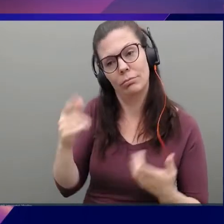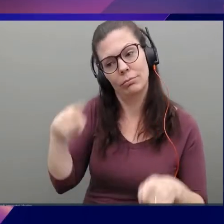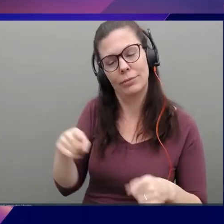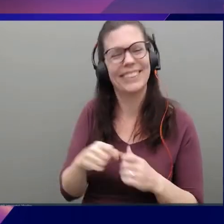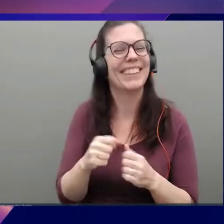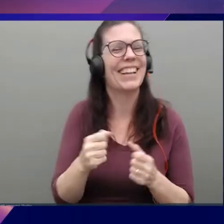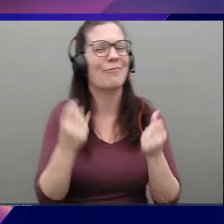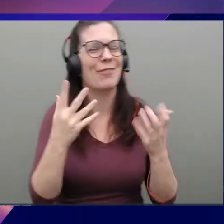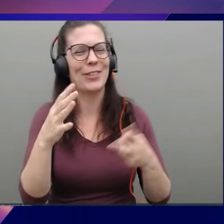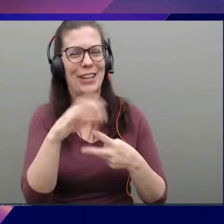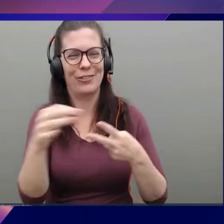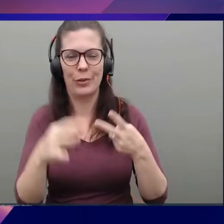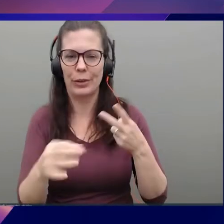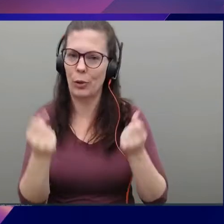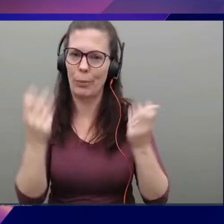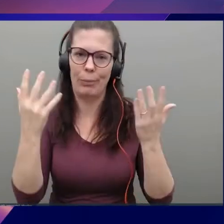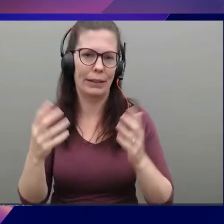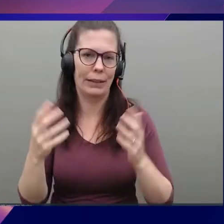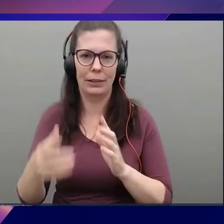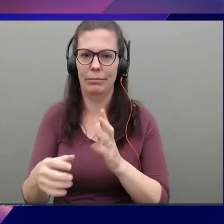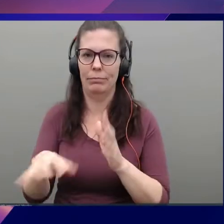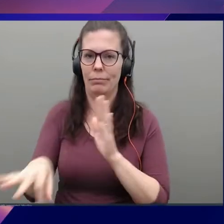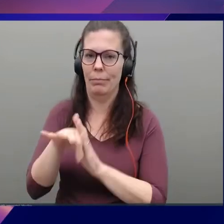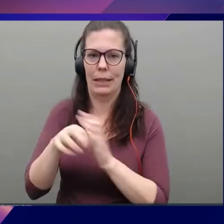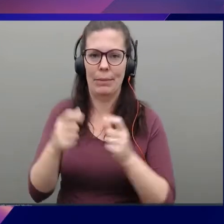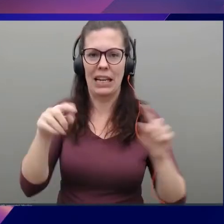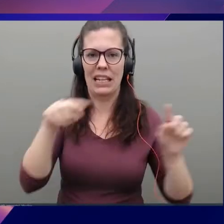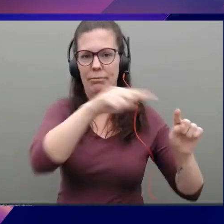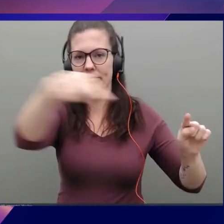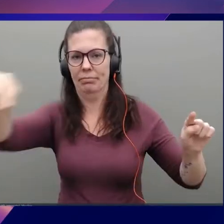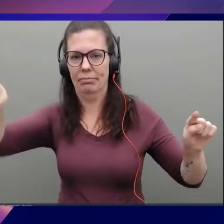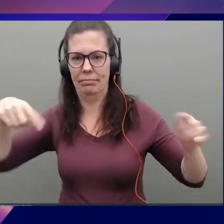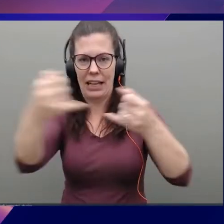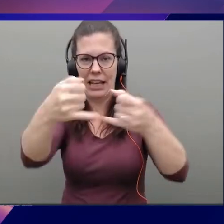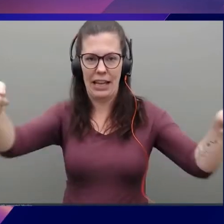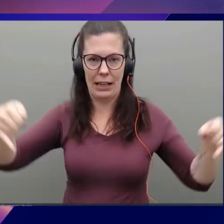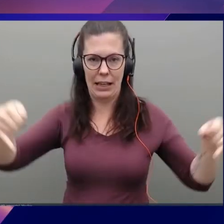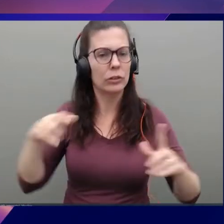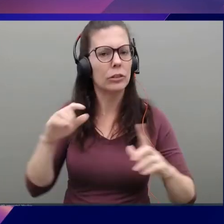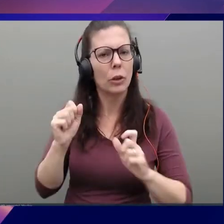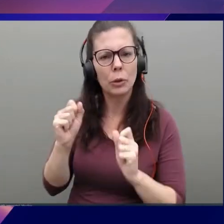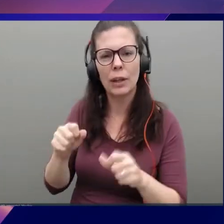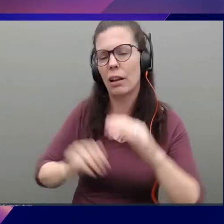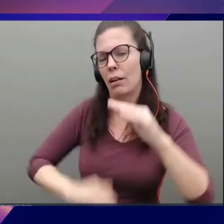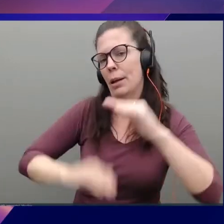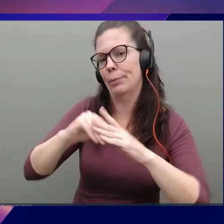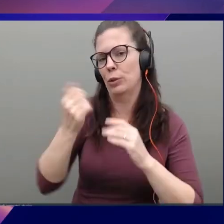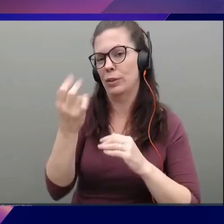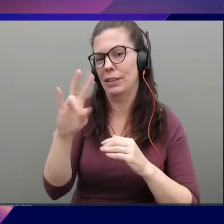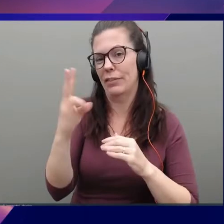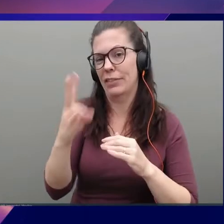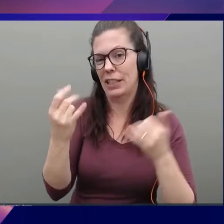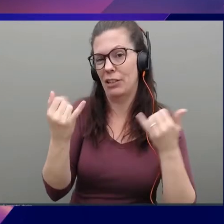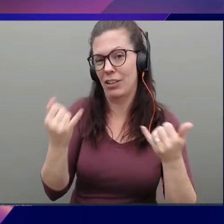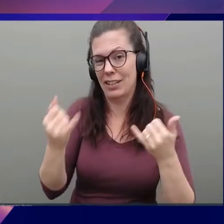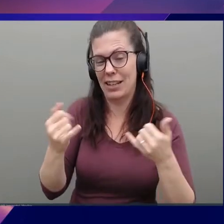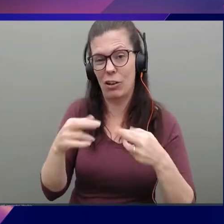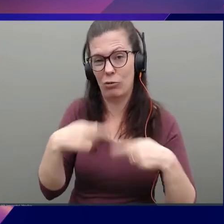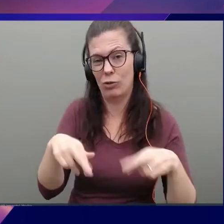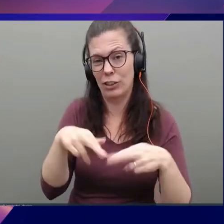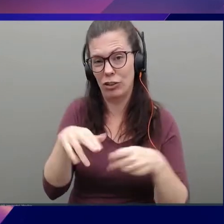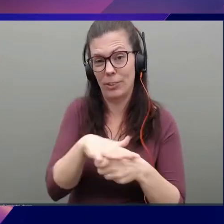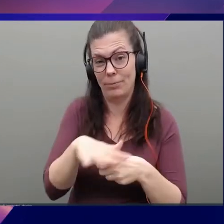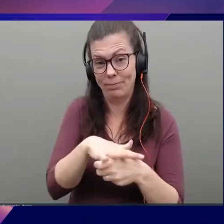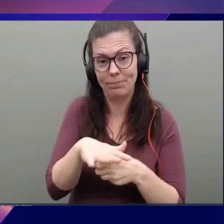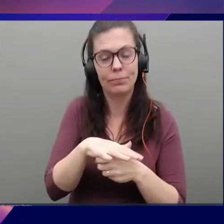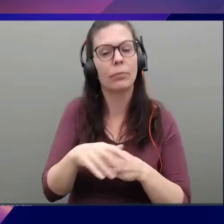can choose as many edge locations as I want in there. As of today, went general available. We can do up to 17. So you Wow. Up to 17 regions. And you just